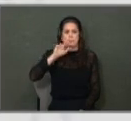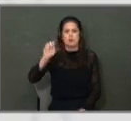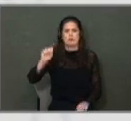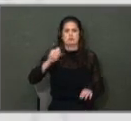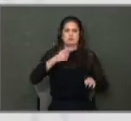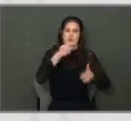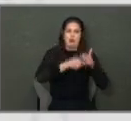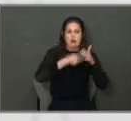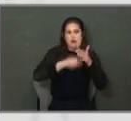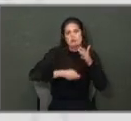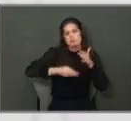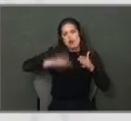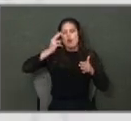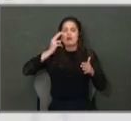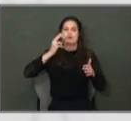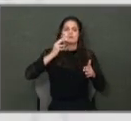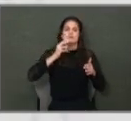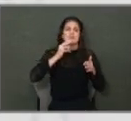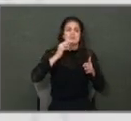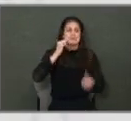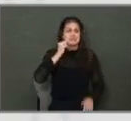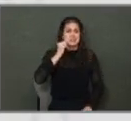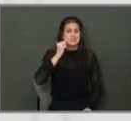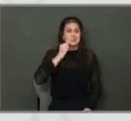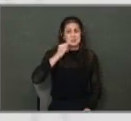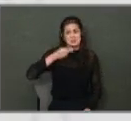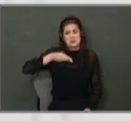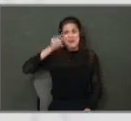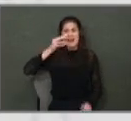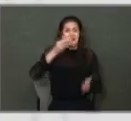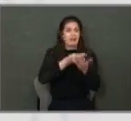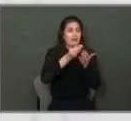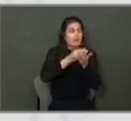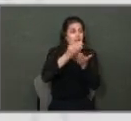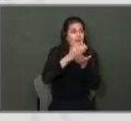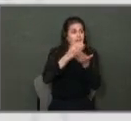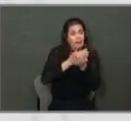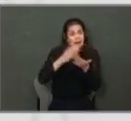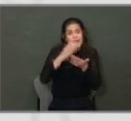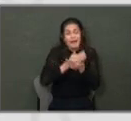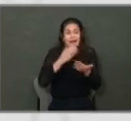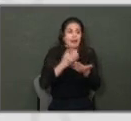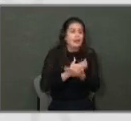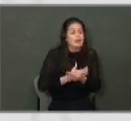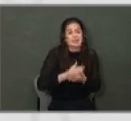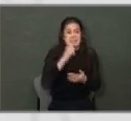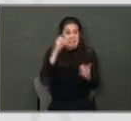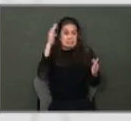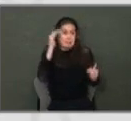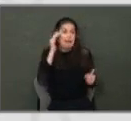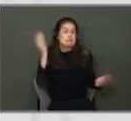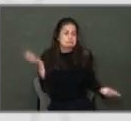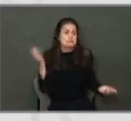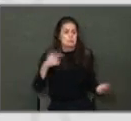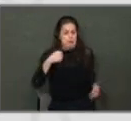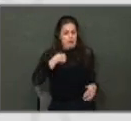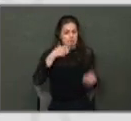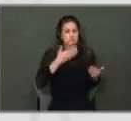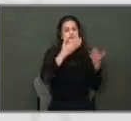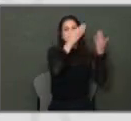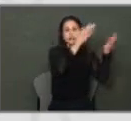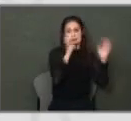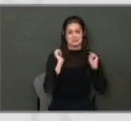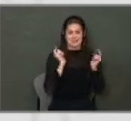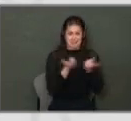and the city experienced extraordinarily high revenue that was not anticipated, I recommended to the council